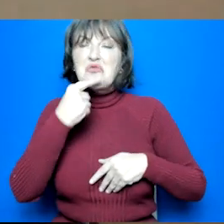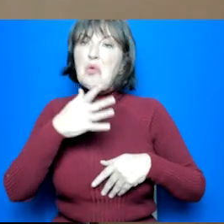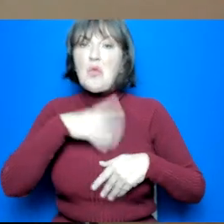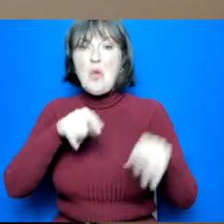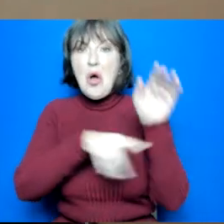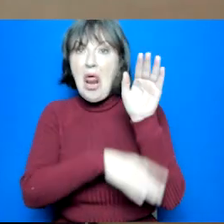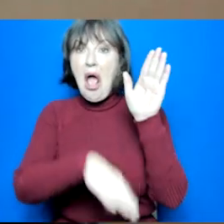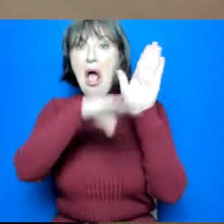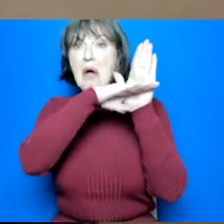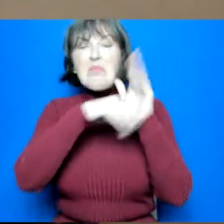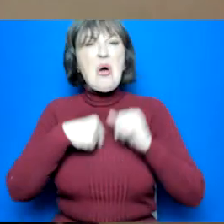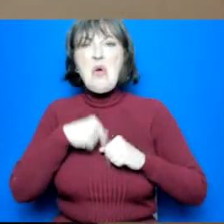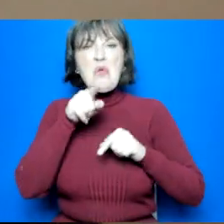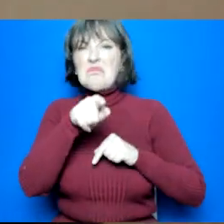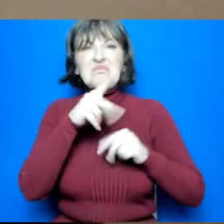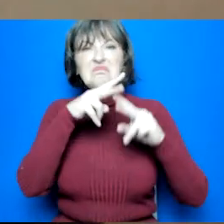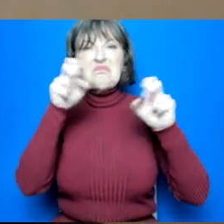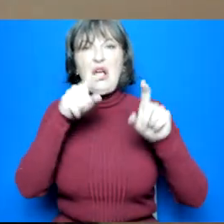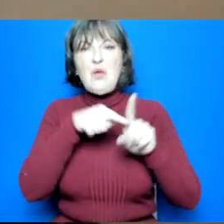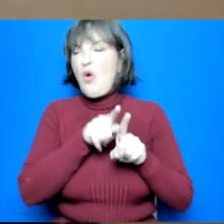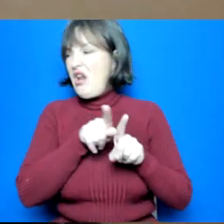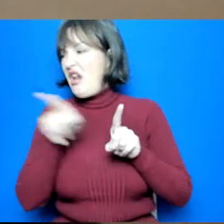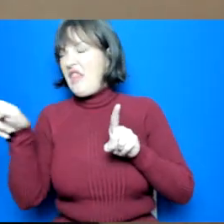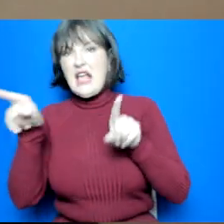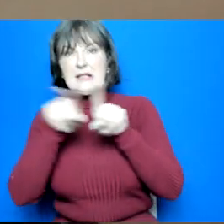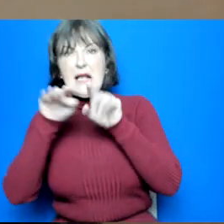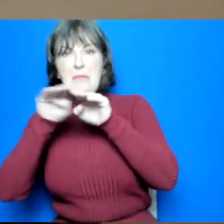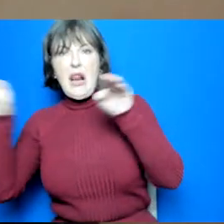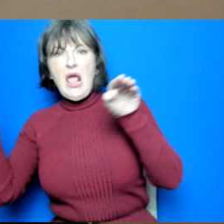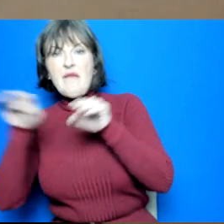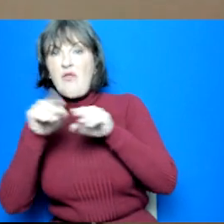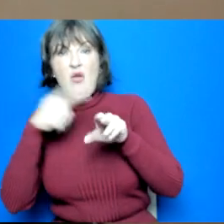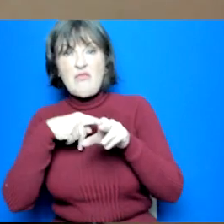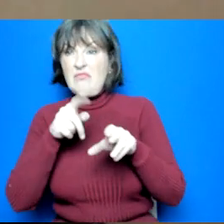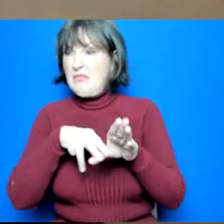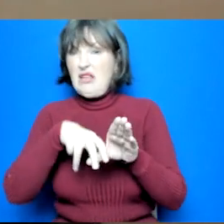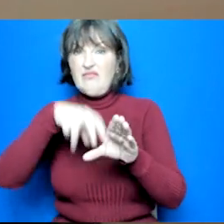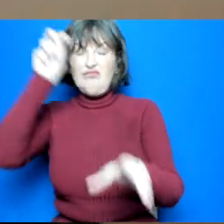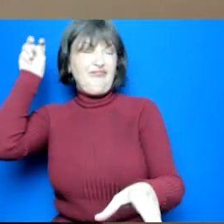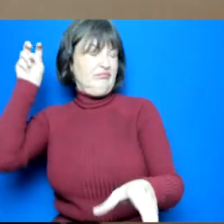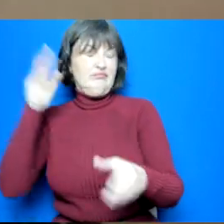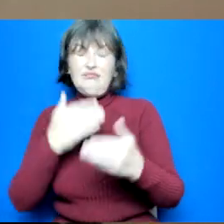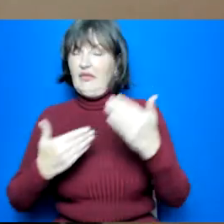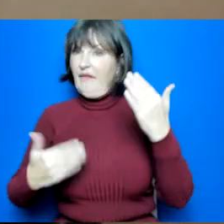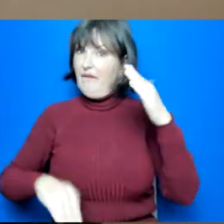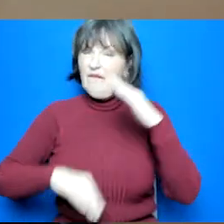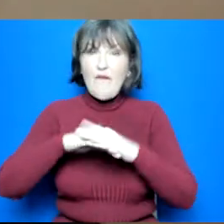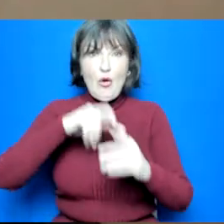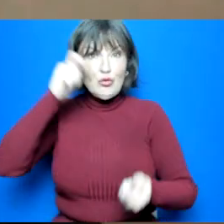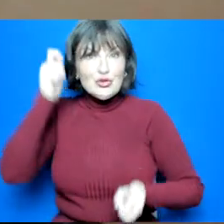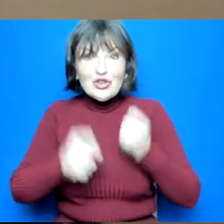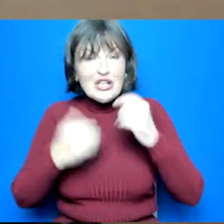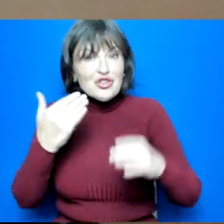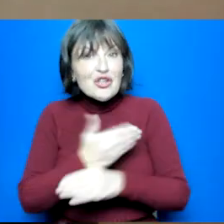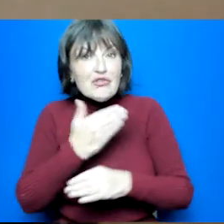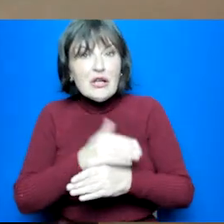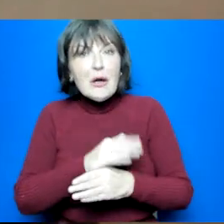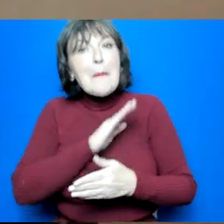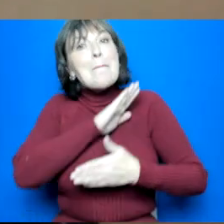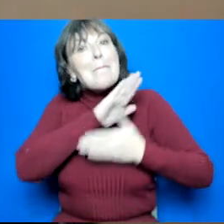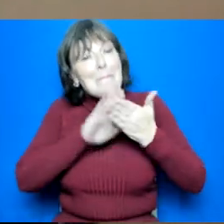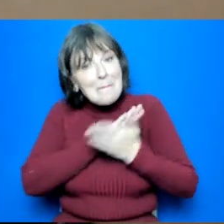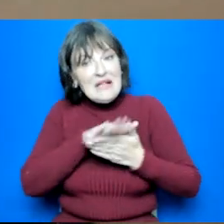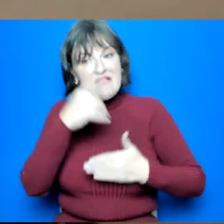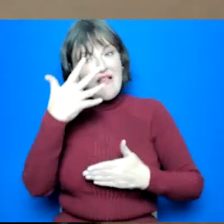it helps them just to sort of recognize what they're good at and what they enjoy and helps them recognize and seize opportunities when they come